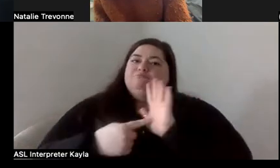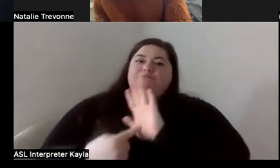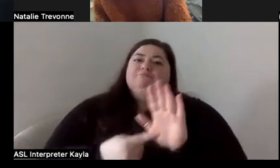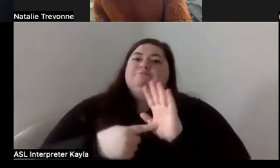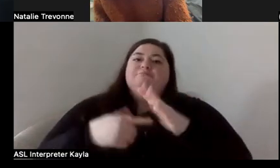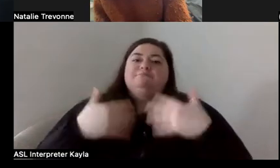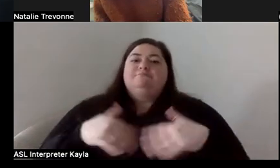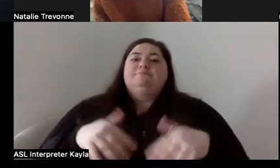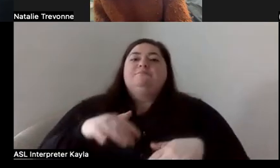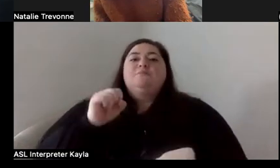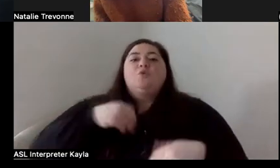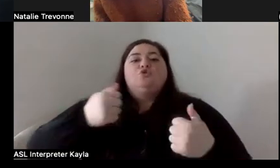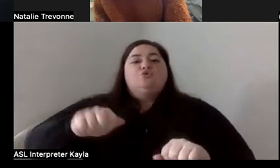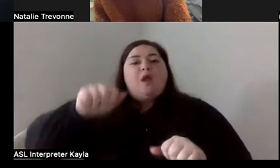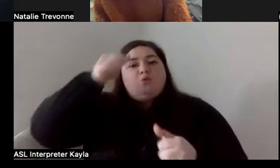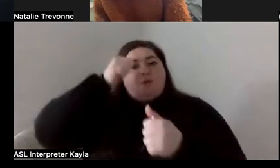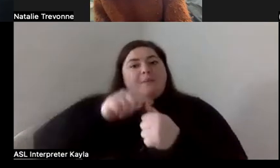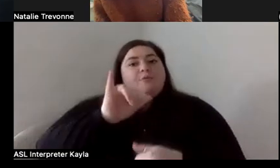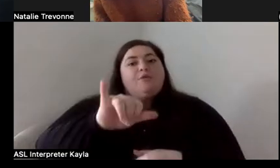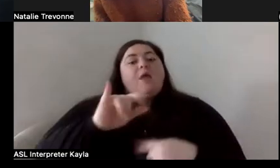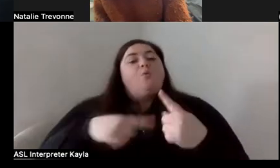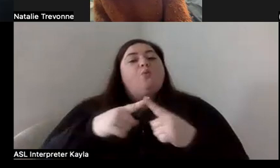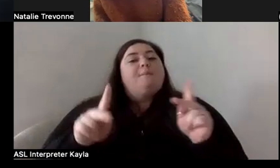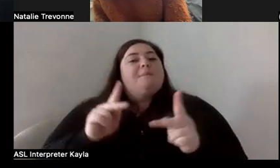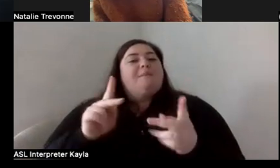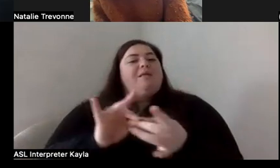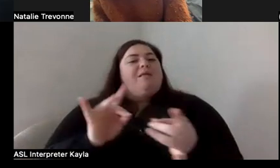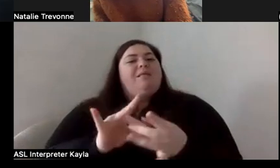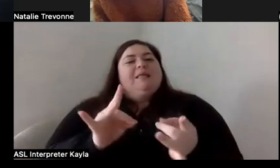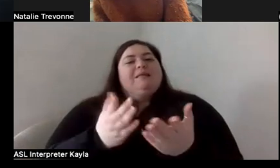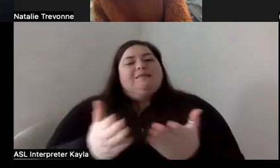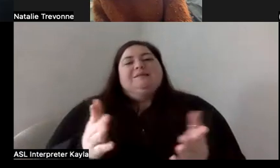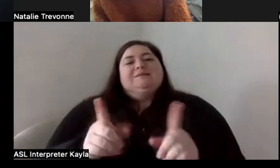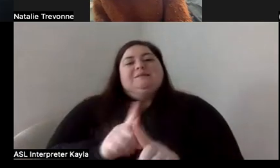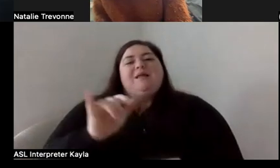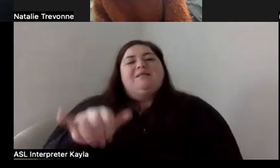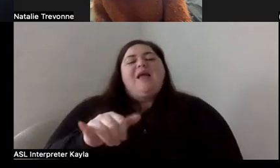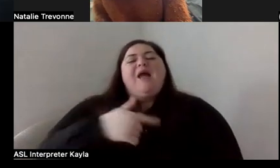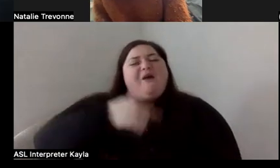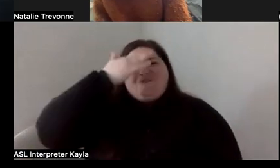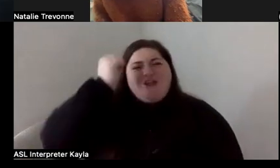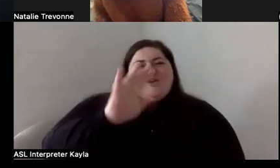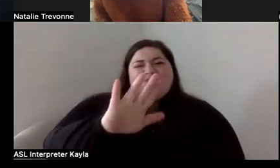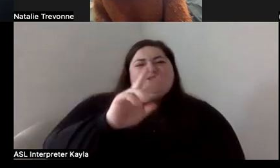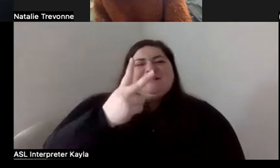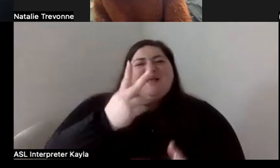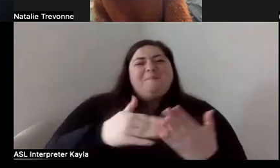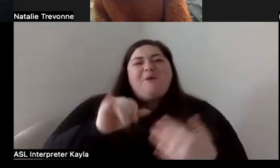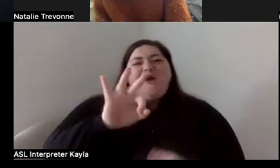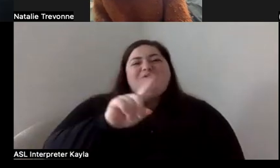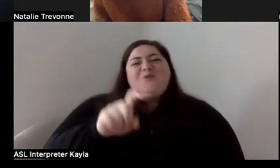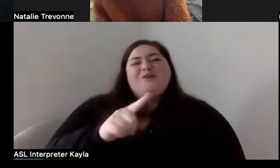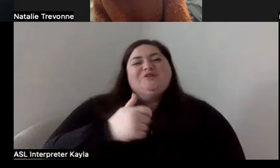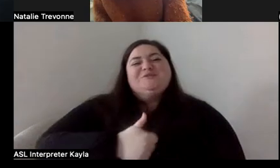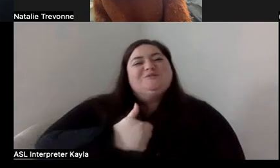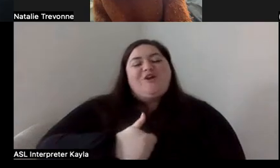remember that when people say little things like that. What was the second part of the question? Marie, I'm so